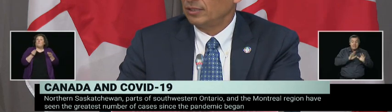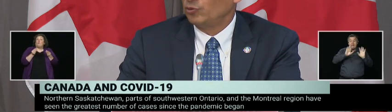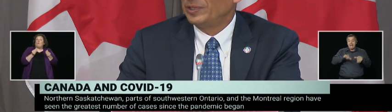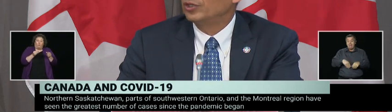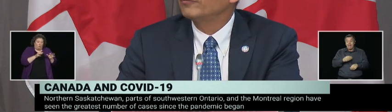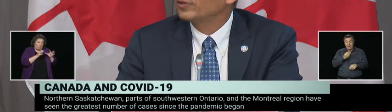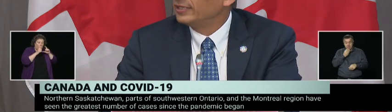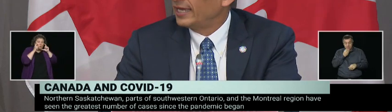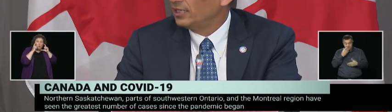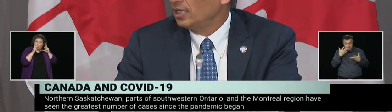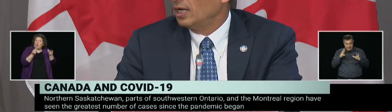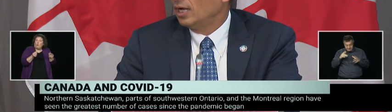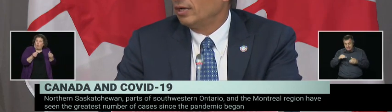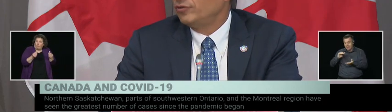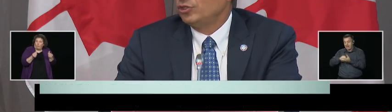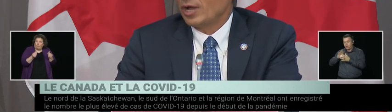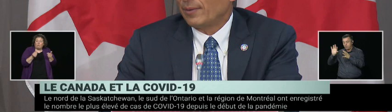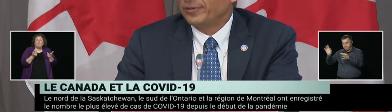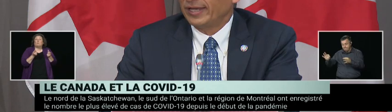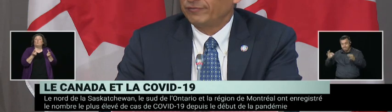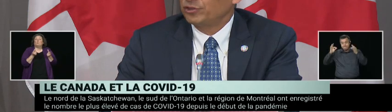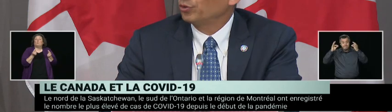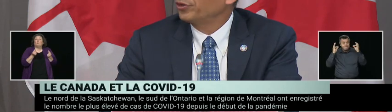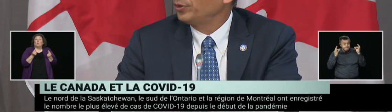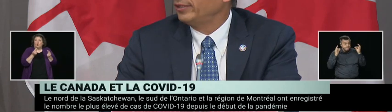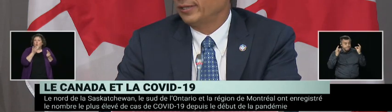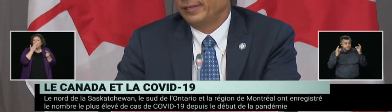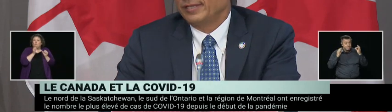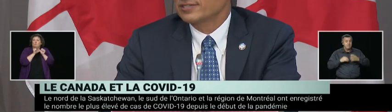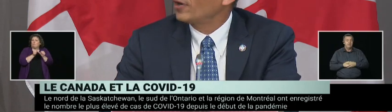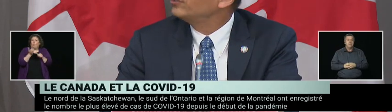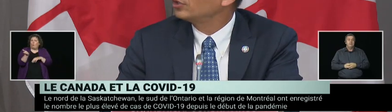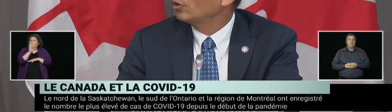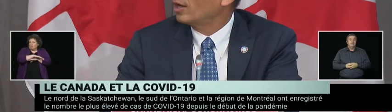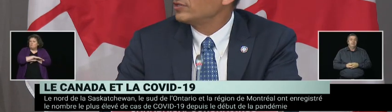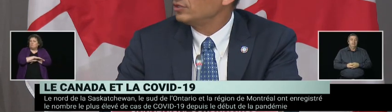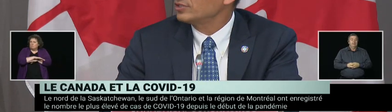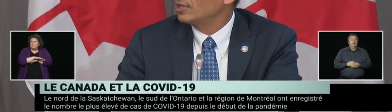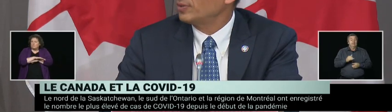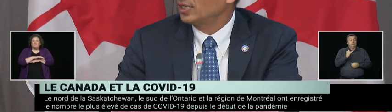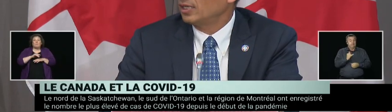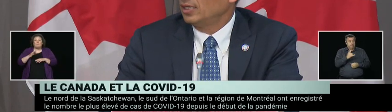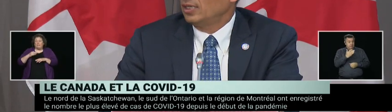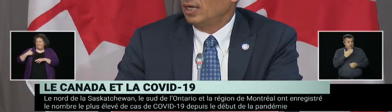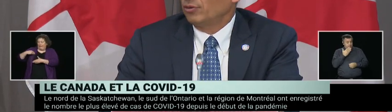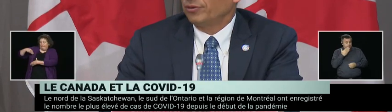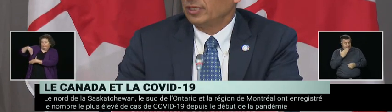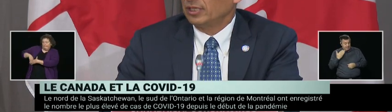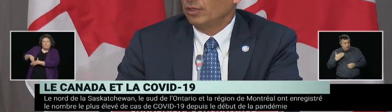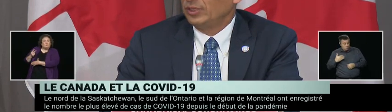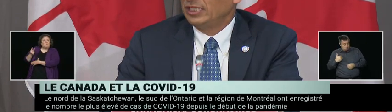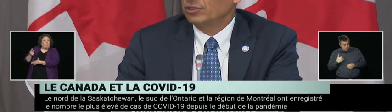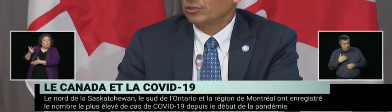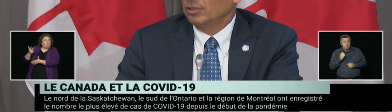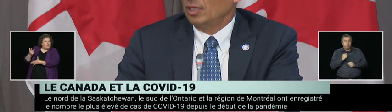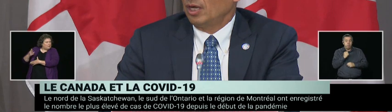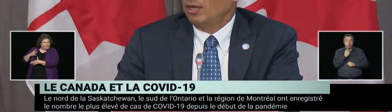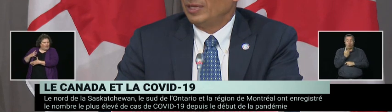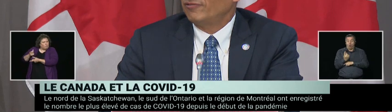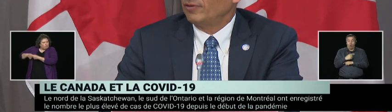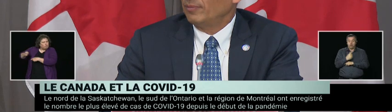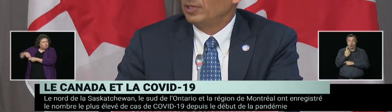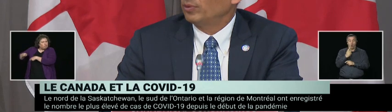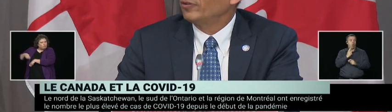I think it would be good for the day. If you do happen to have two or three, and that's fine, you could obviously use that, but I don't think we need to